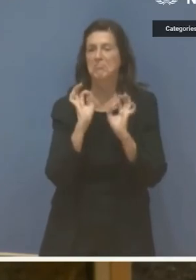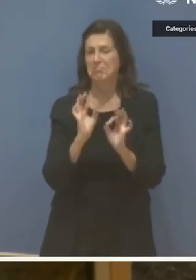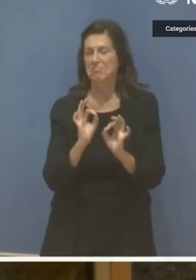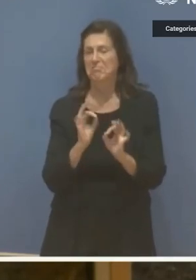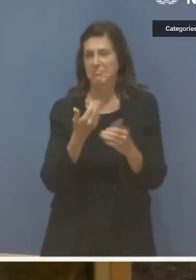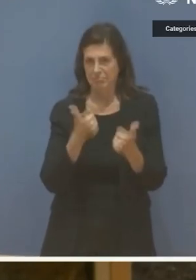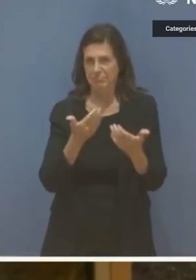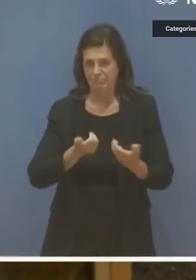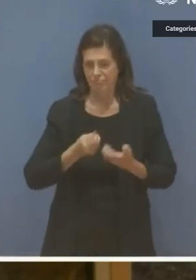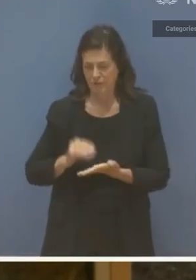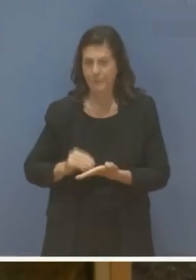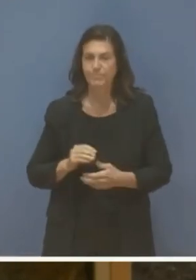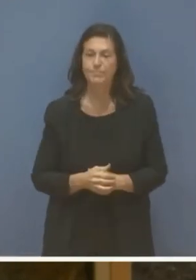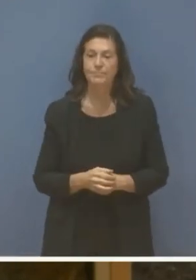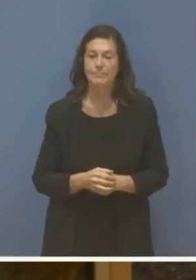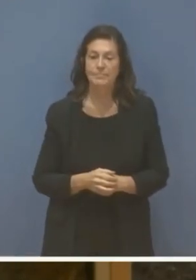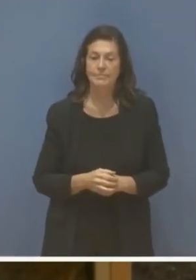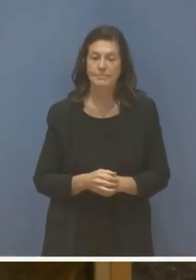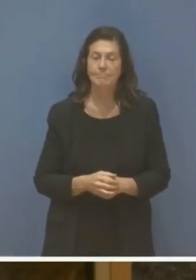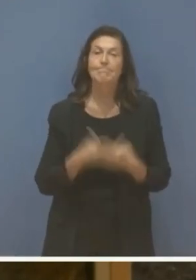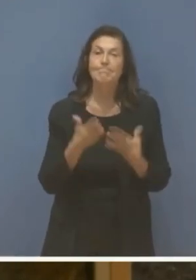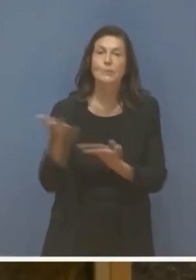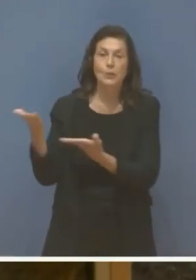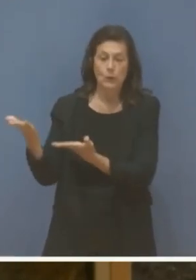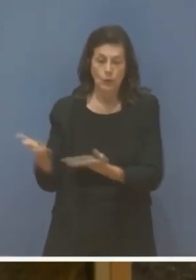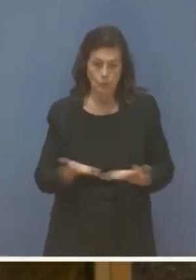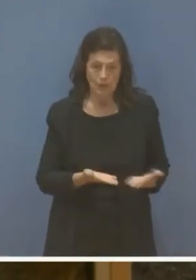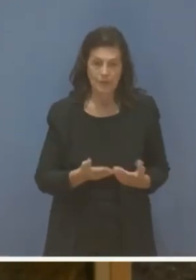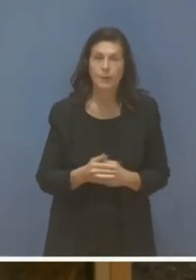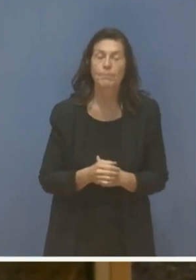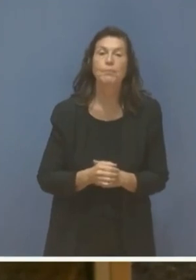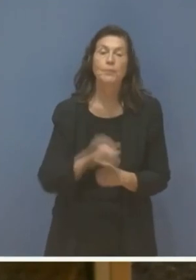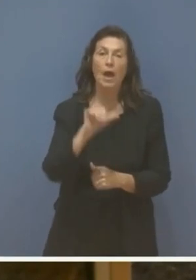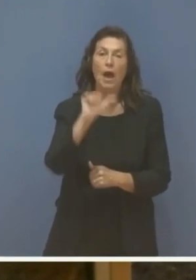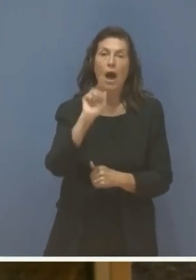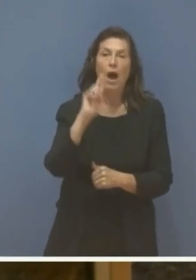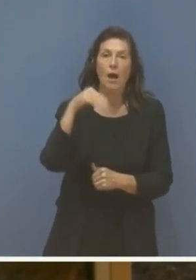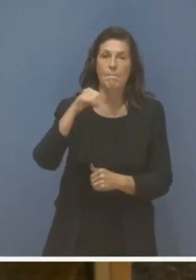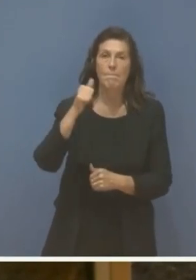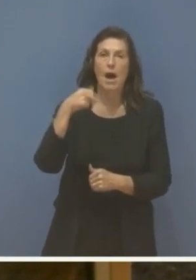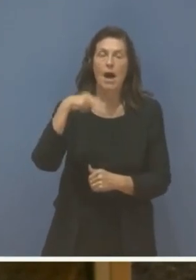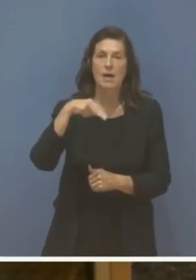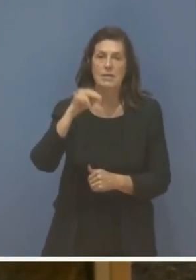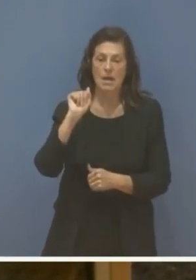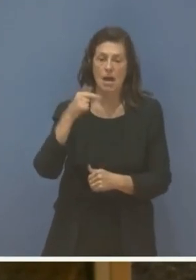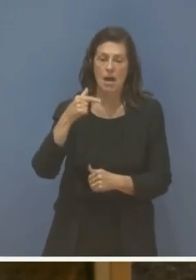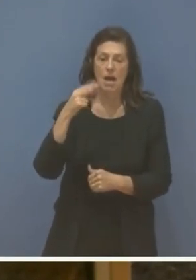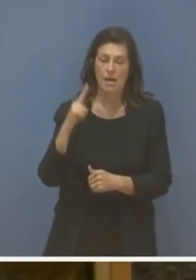To Armenag Abrahamiyan, Assembly of Armenian Western Armenia.